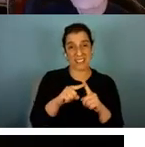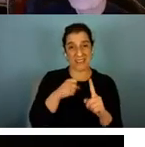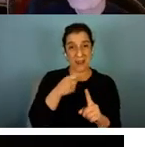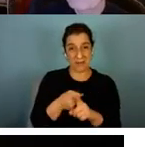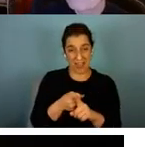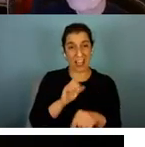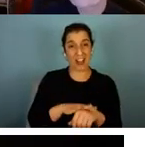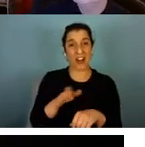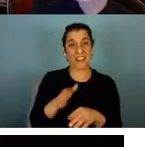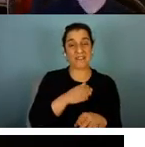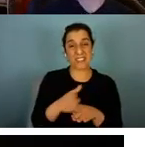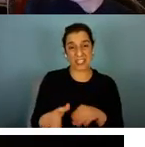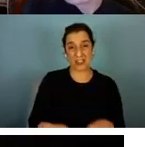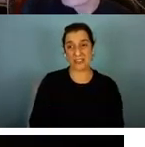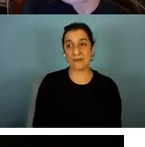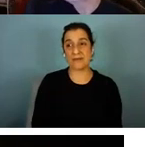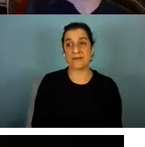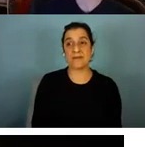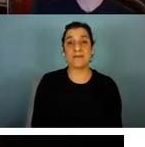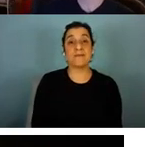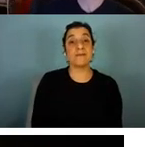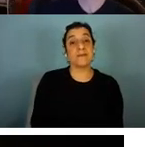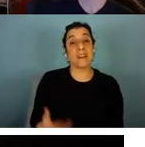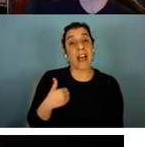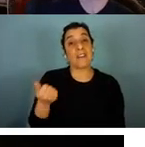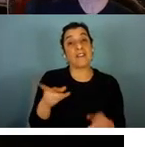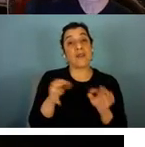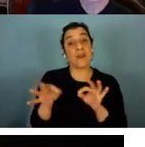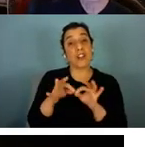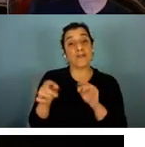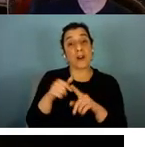the field. Do we have some words from Donna Jo?